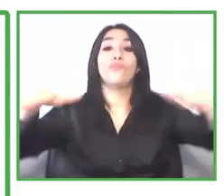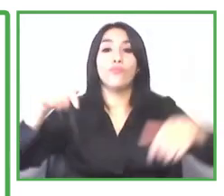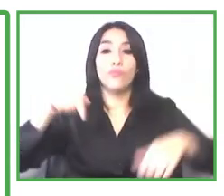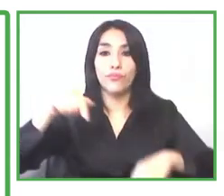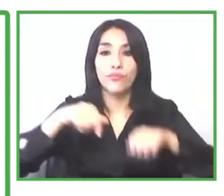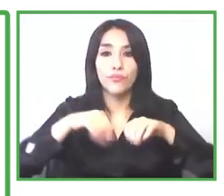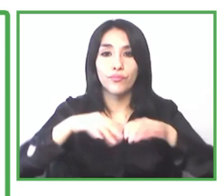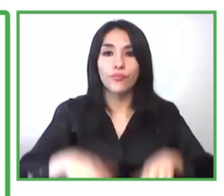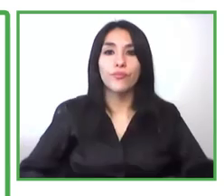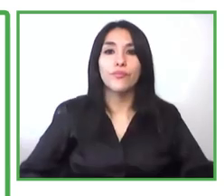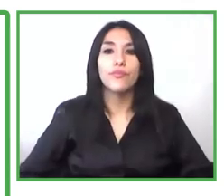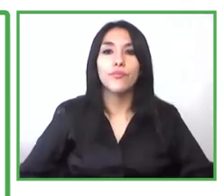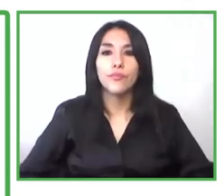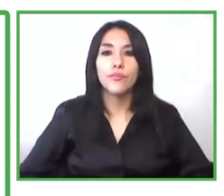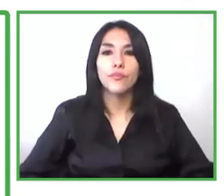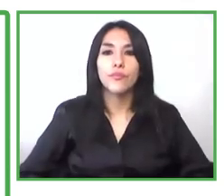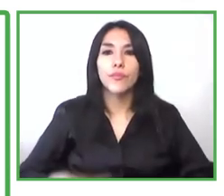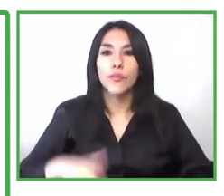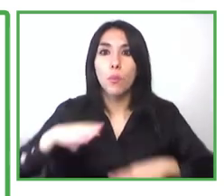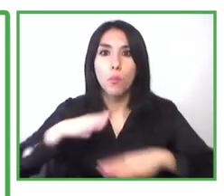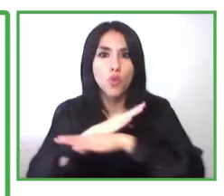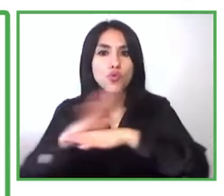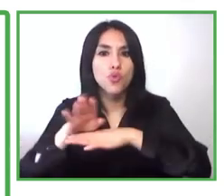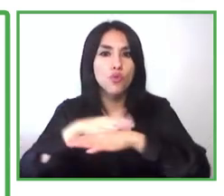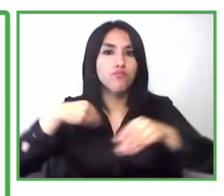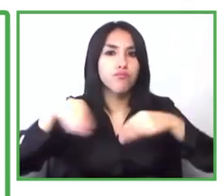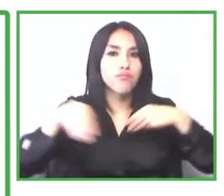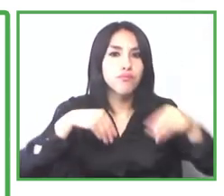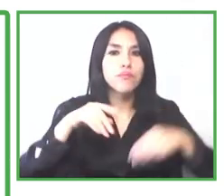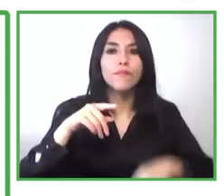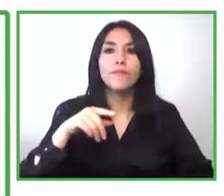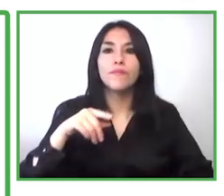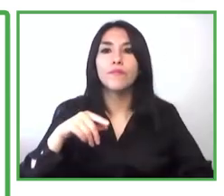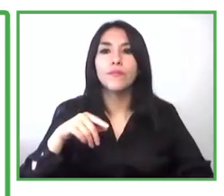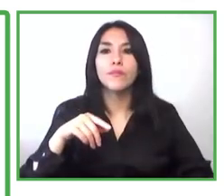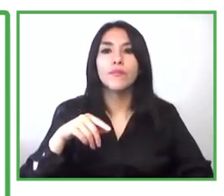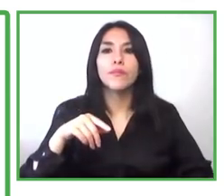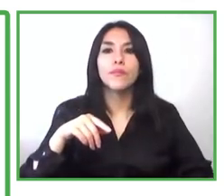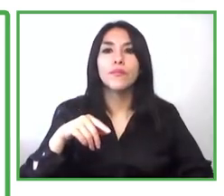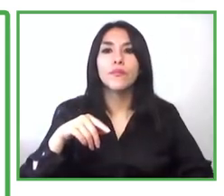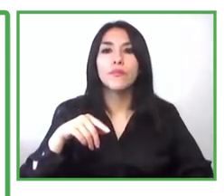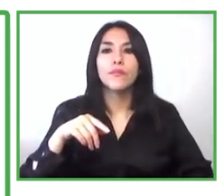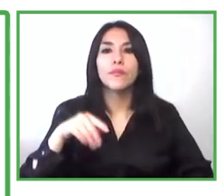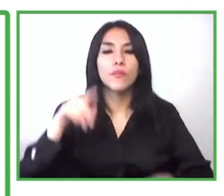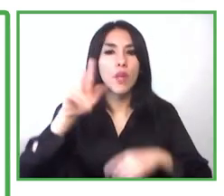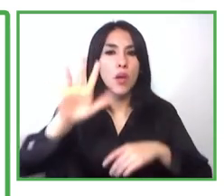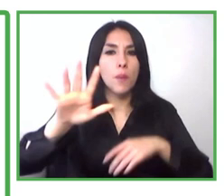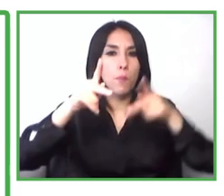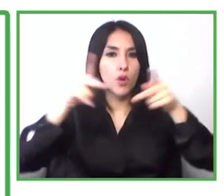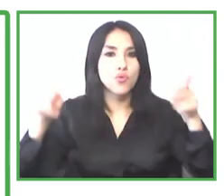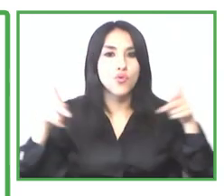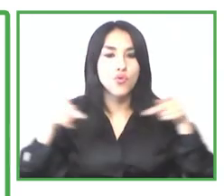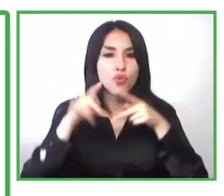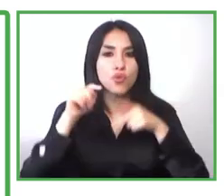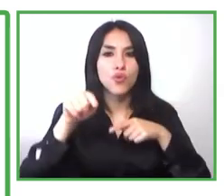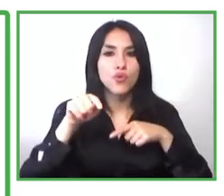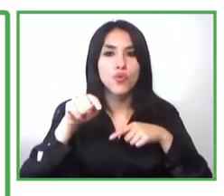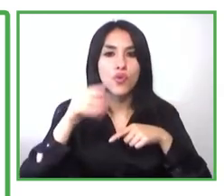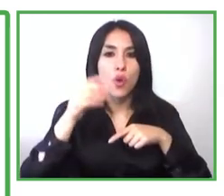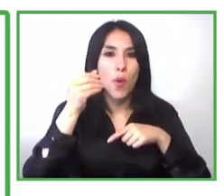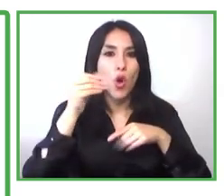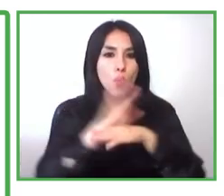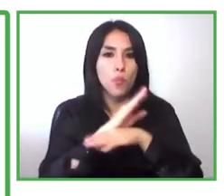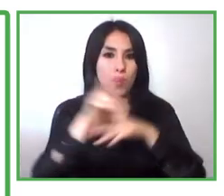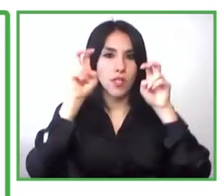her own uh place in one of the most important places near bogota which is called